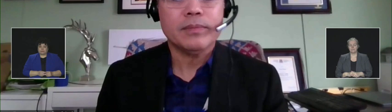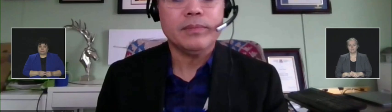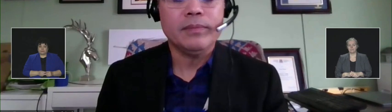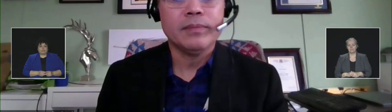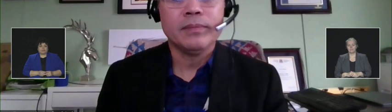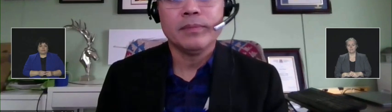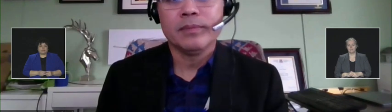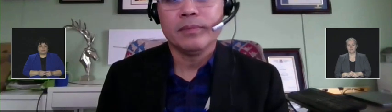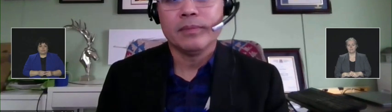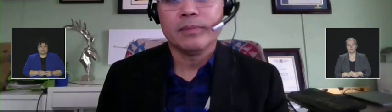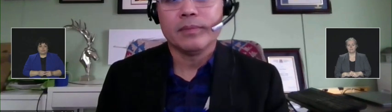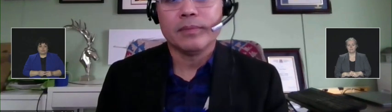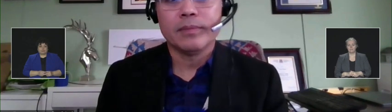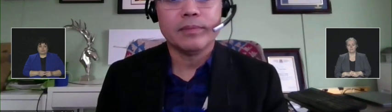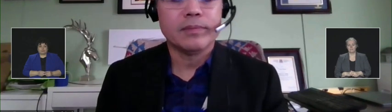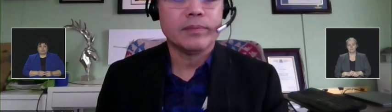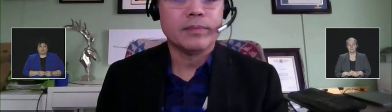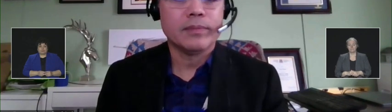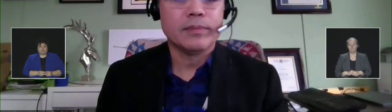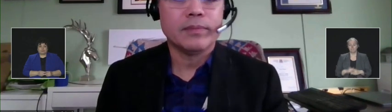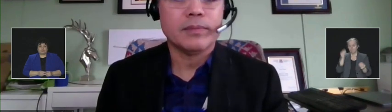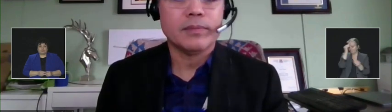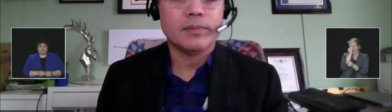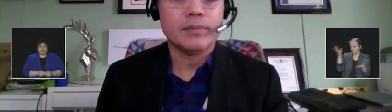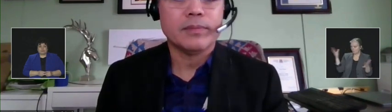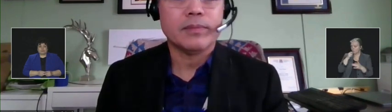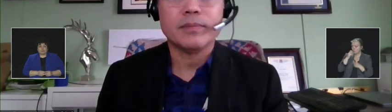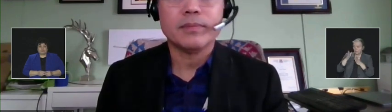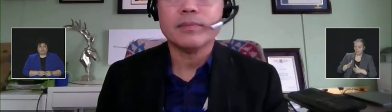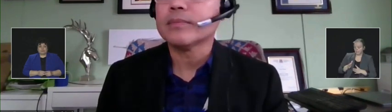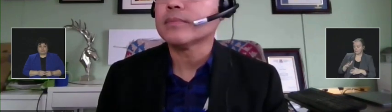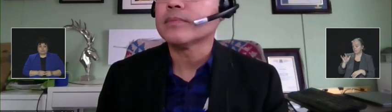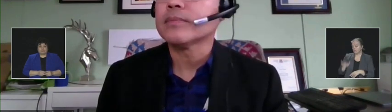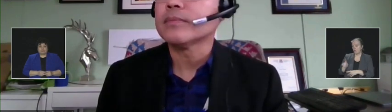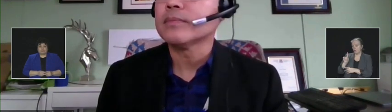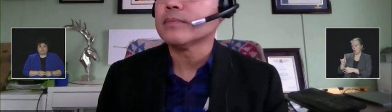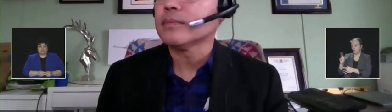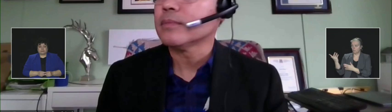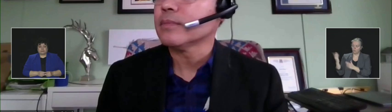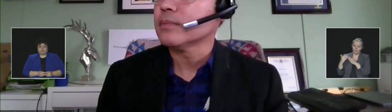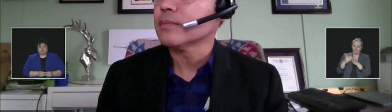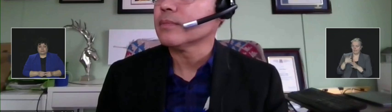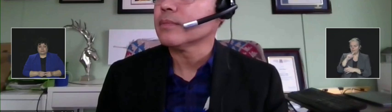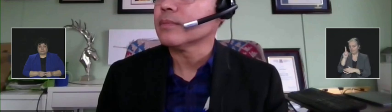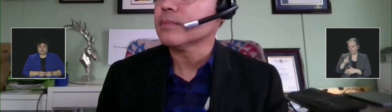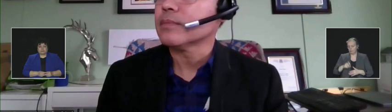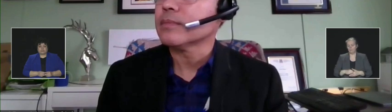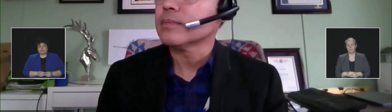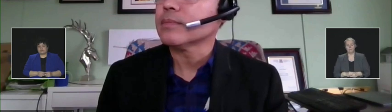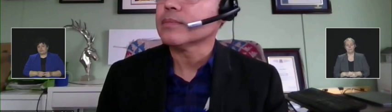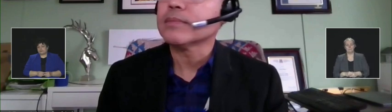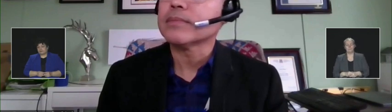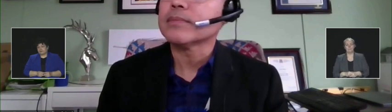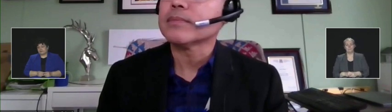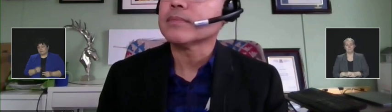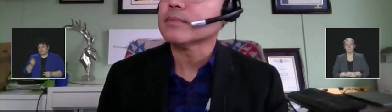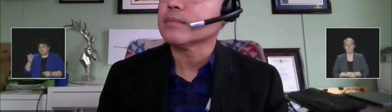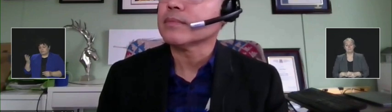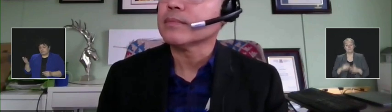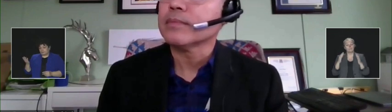if you have a question. De nouveau, n'hésitez pas à appuyer sur étoile 1 pour toute question. The next question is from